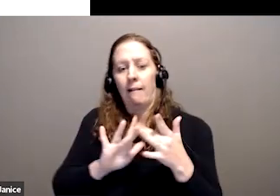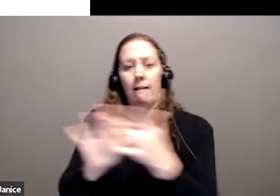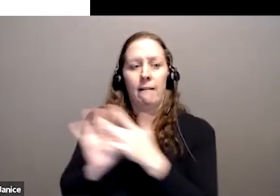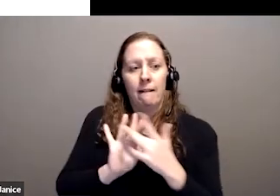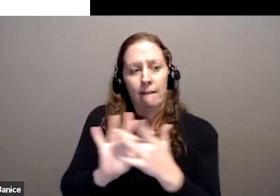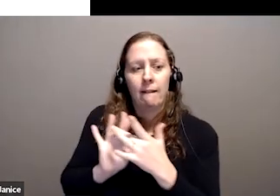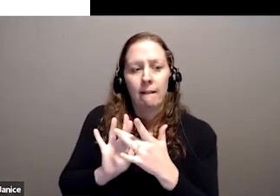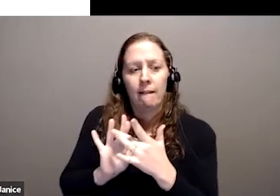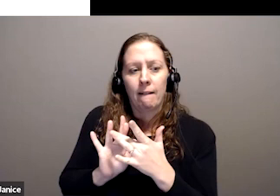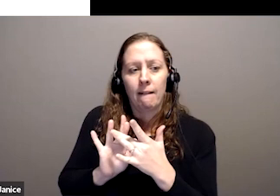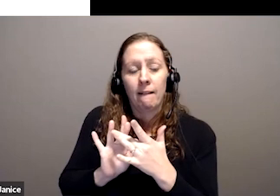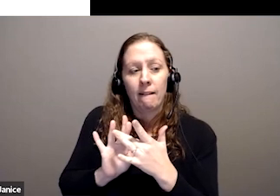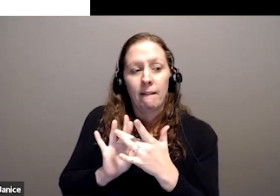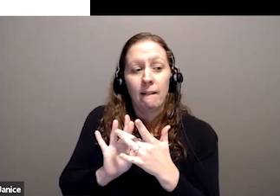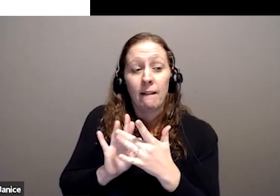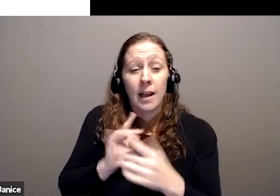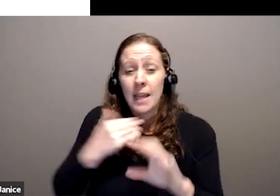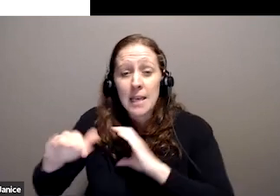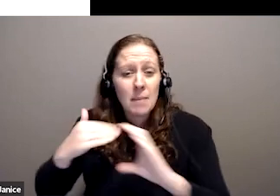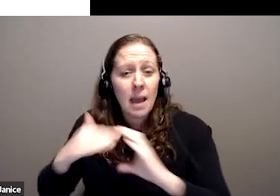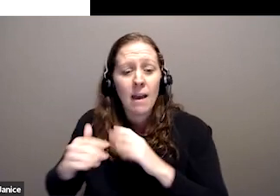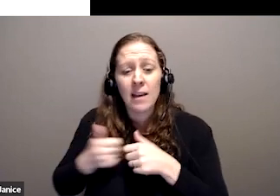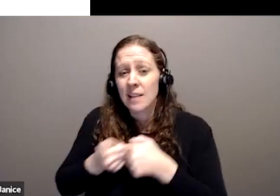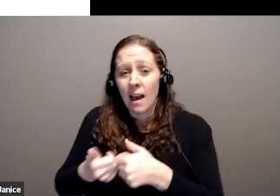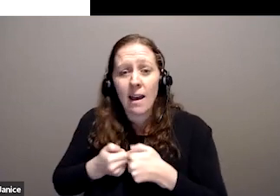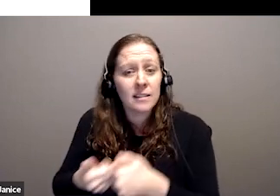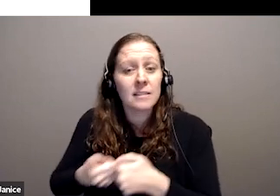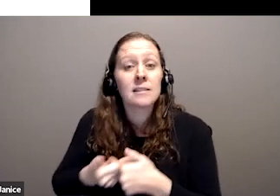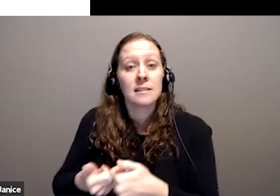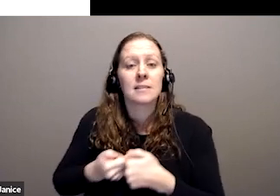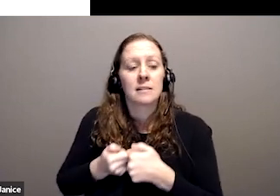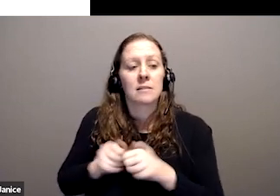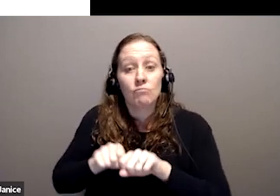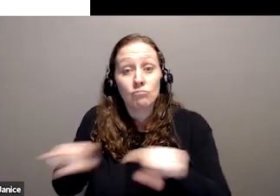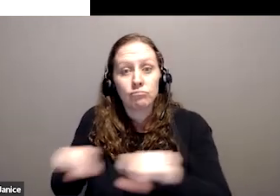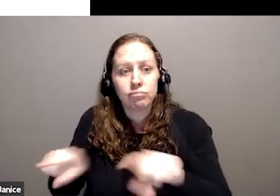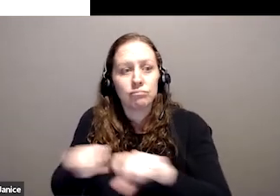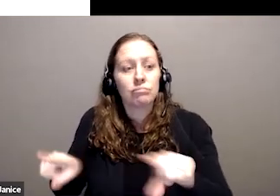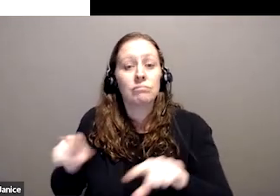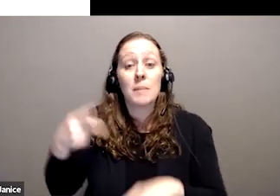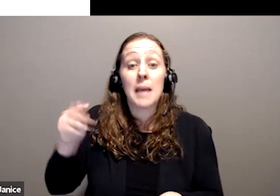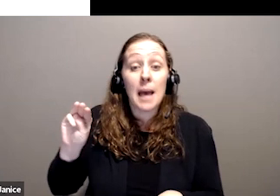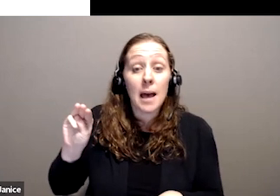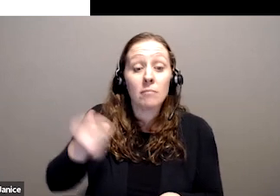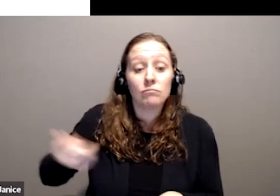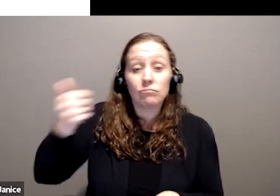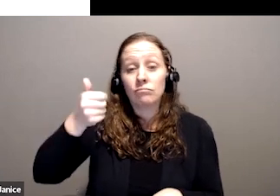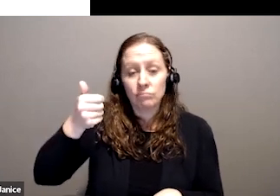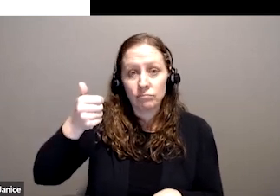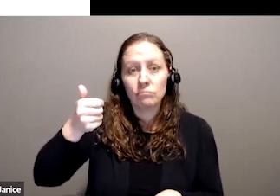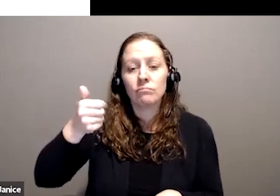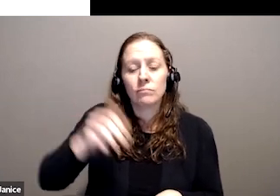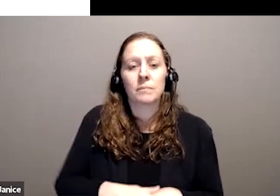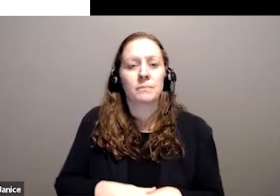critical times, there were emails, there were text messages being sent to our Prime Minister, to the leaders of our